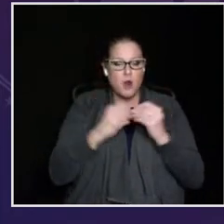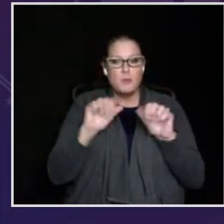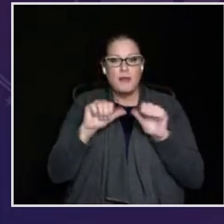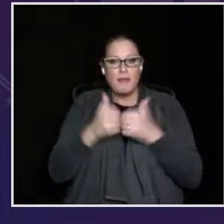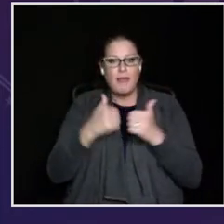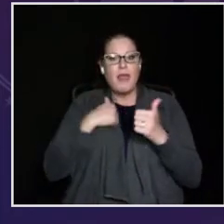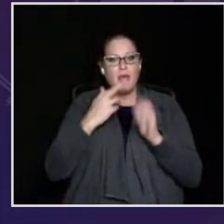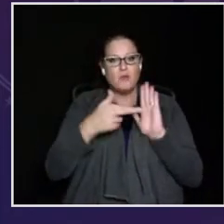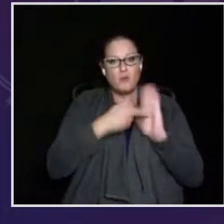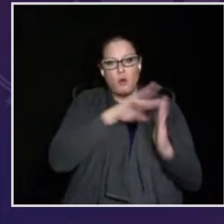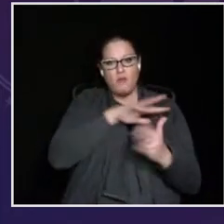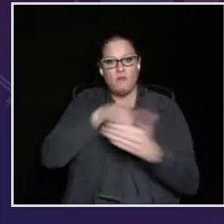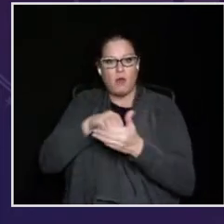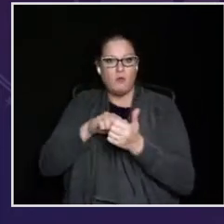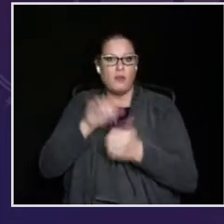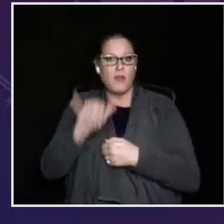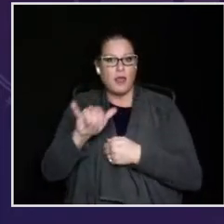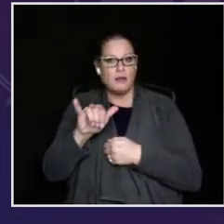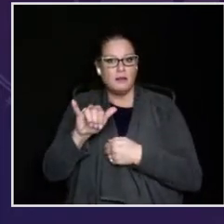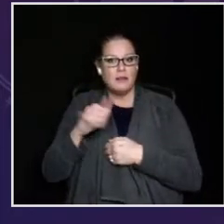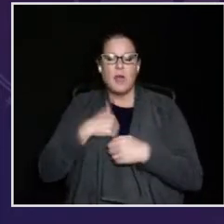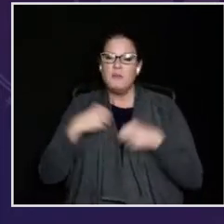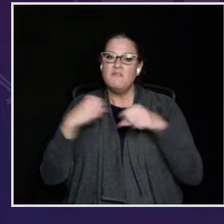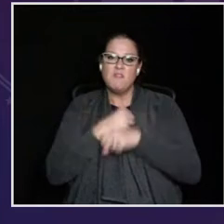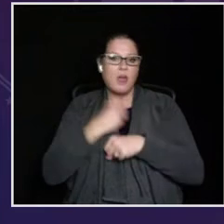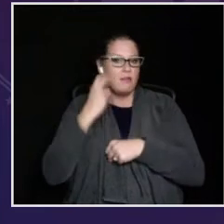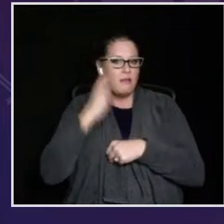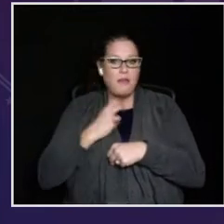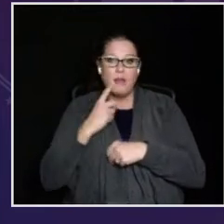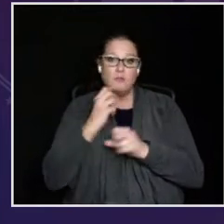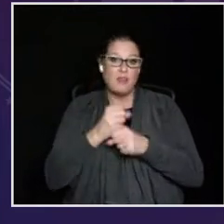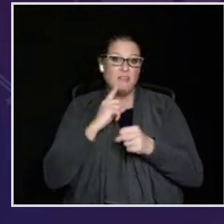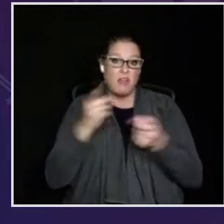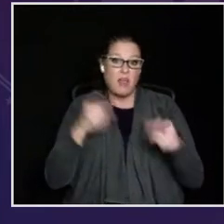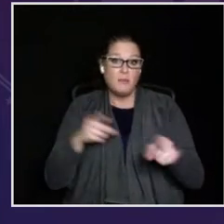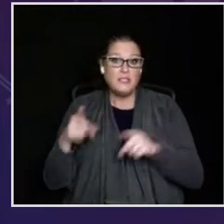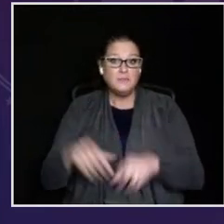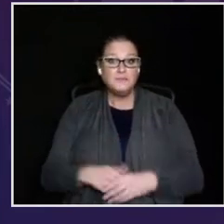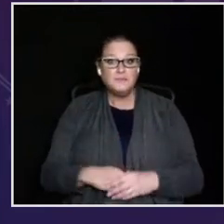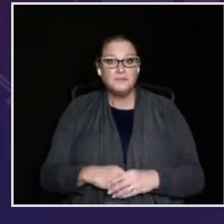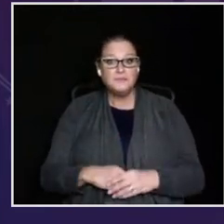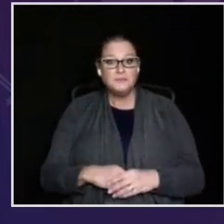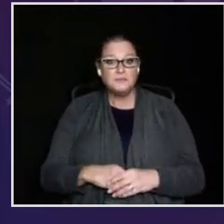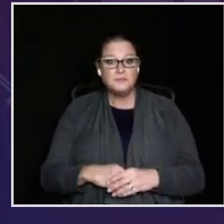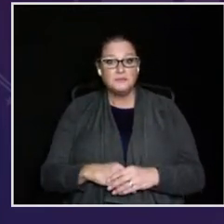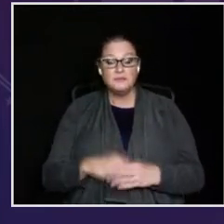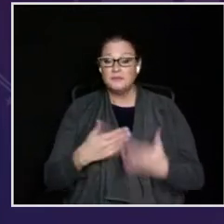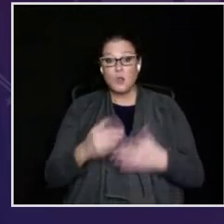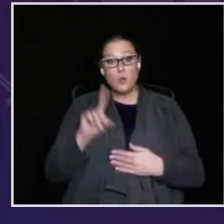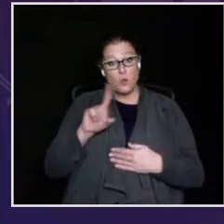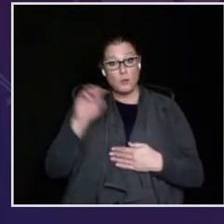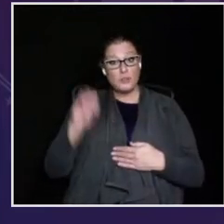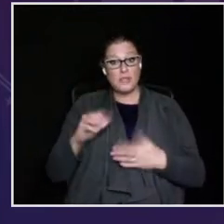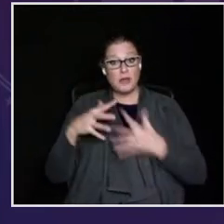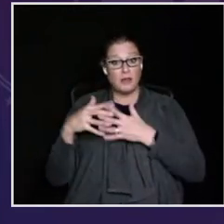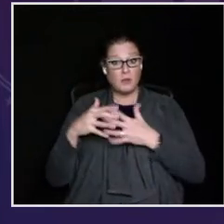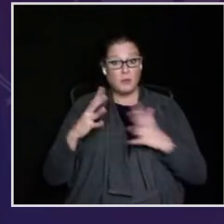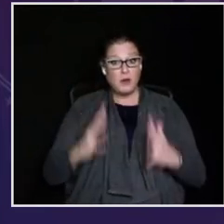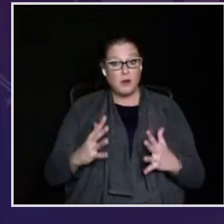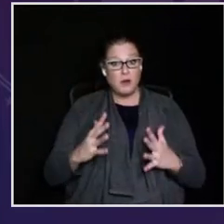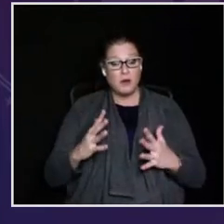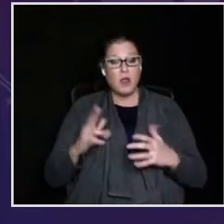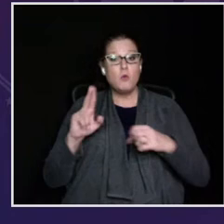alone. Every federal department and agency has a role to play, and I will fight like hell to make that happen.